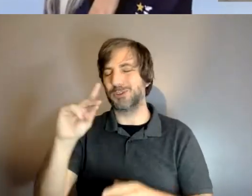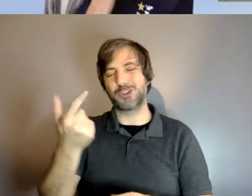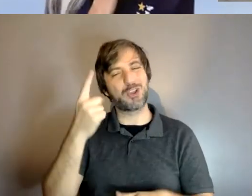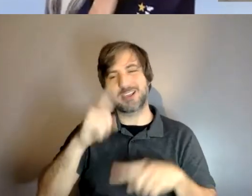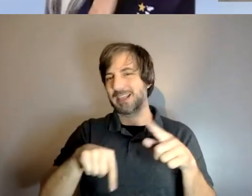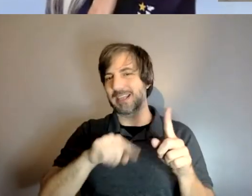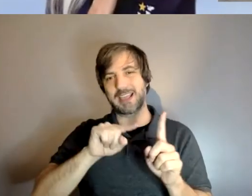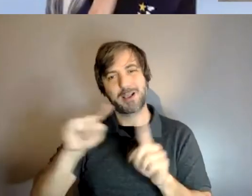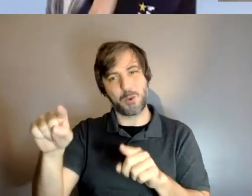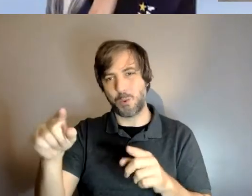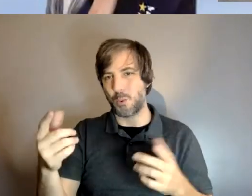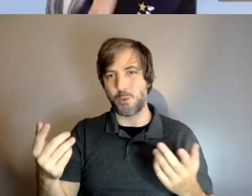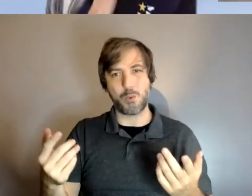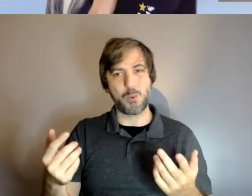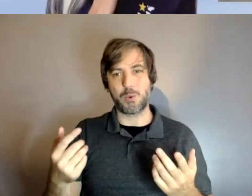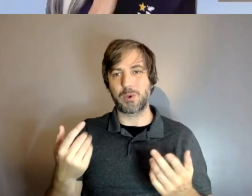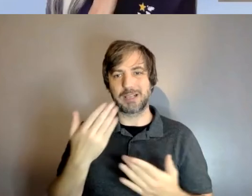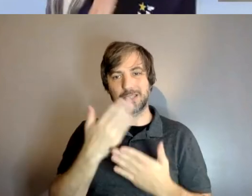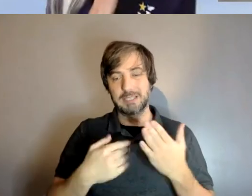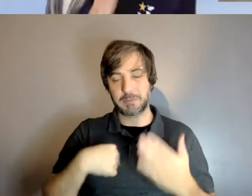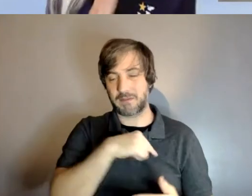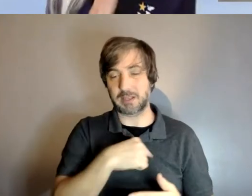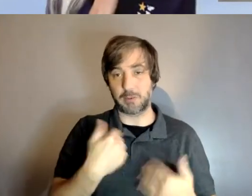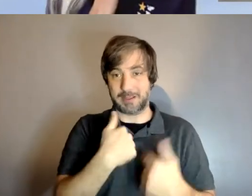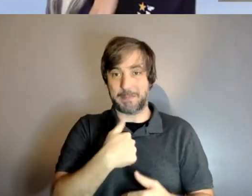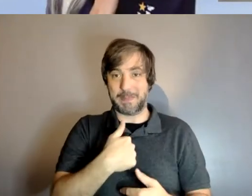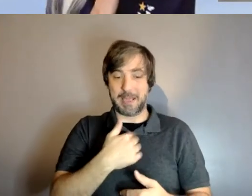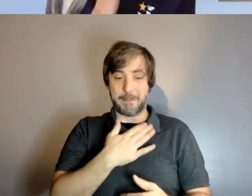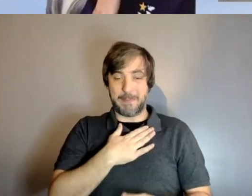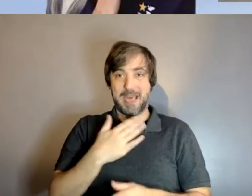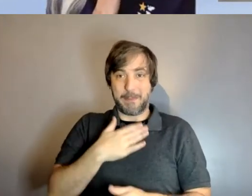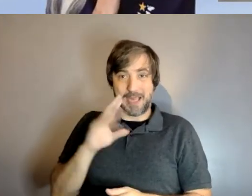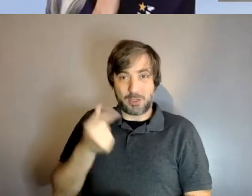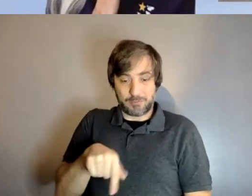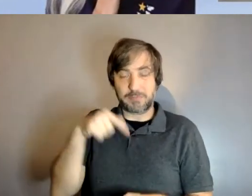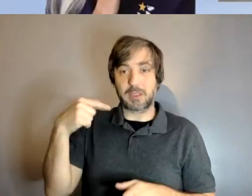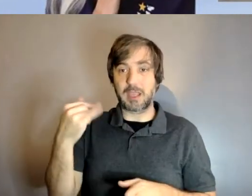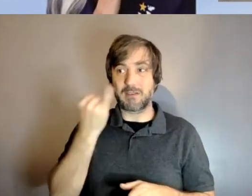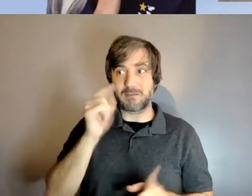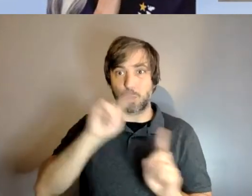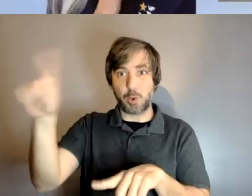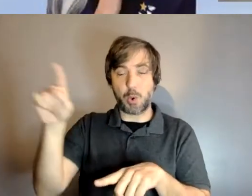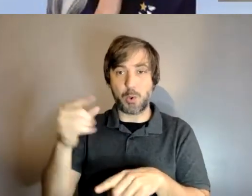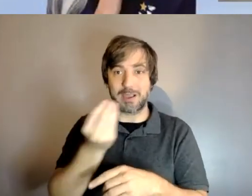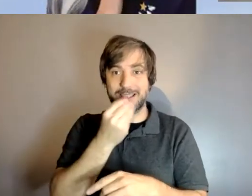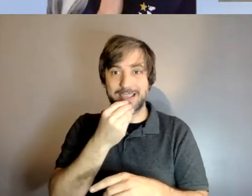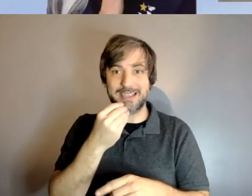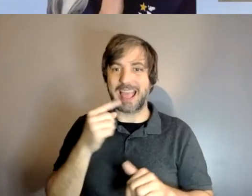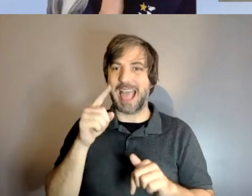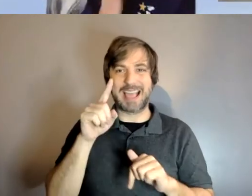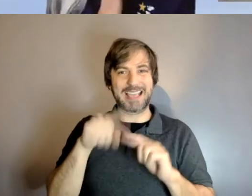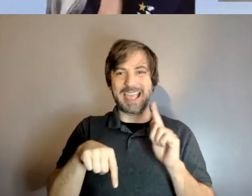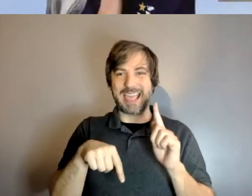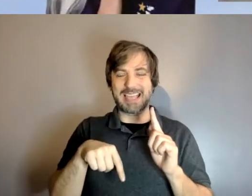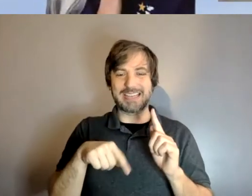if someone with a disability like me with my kaplan for example like if we have to go grab food like i just can't leave them at